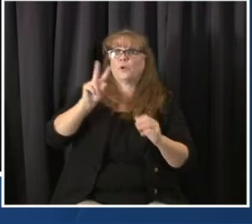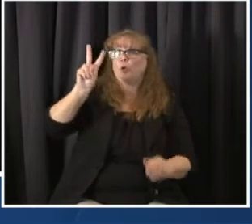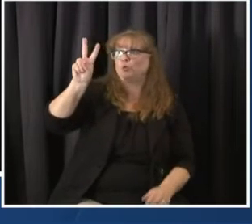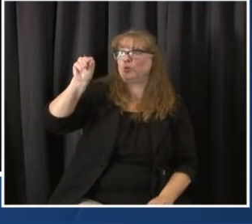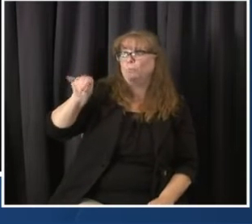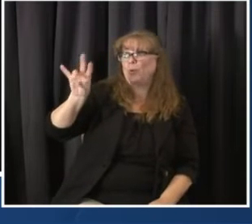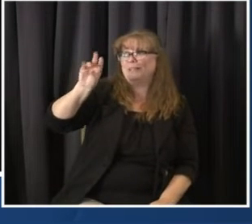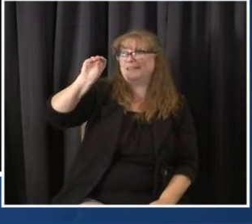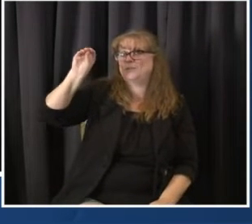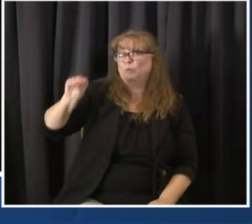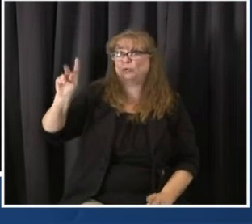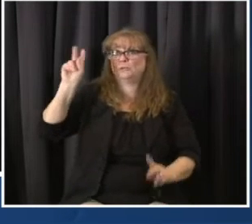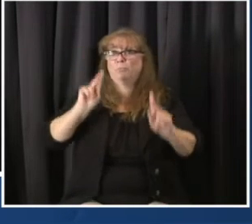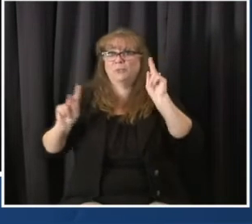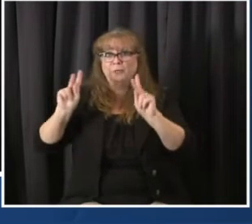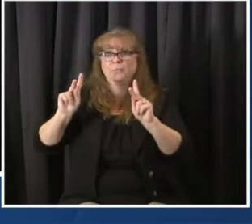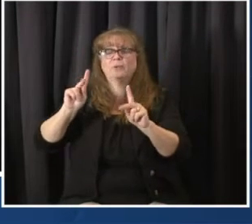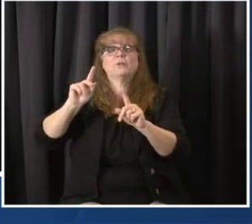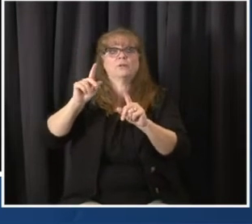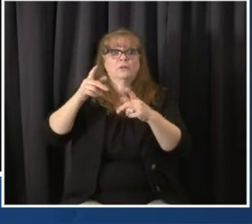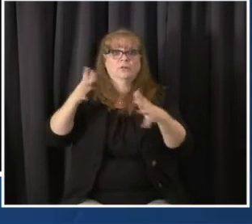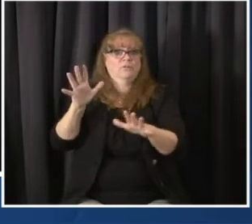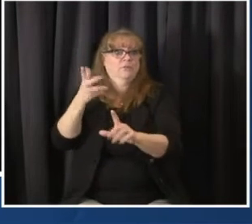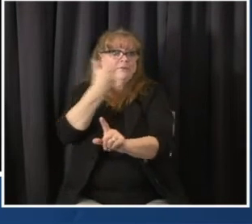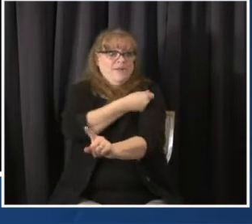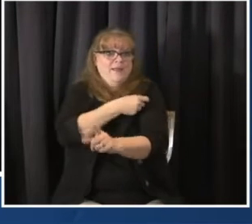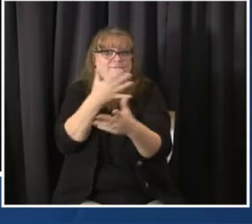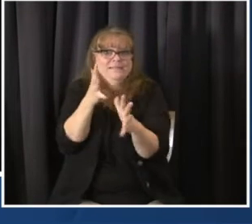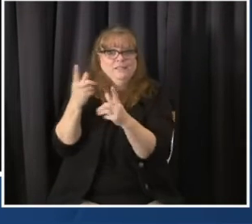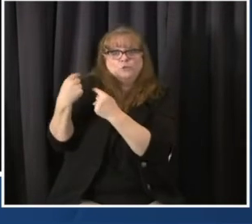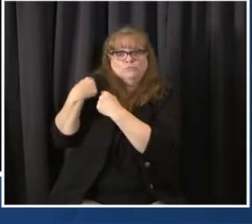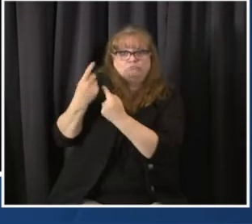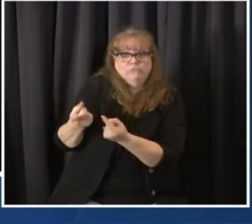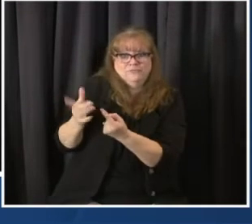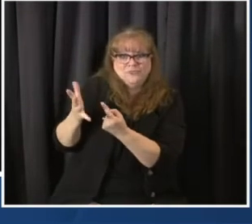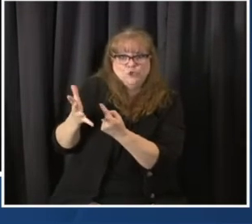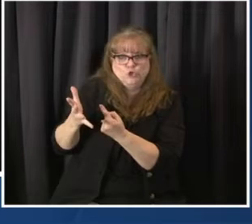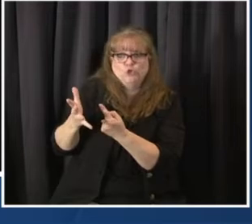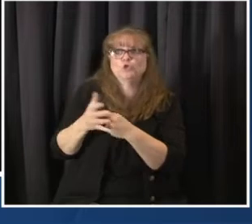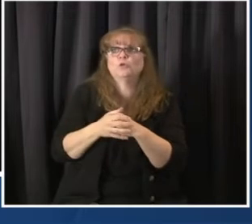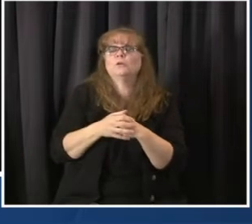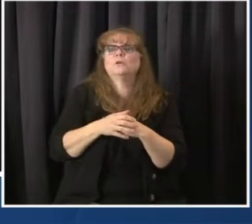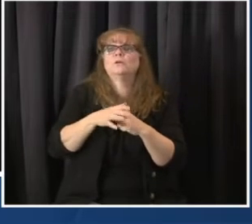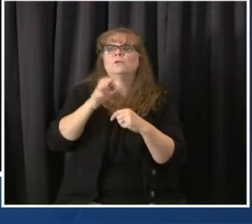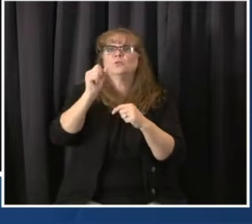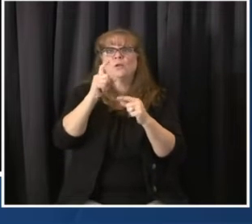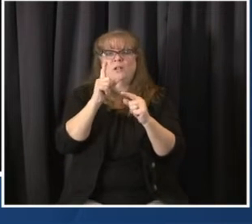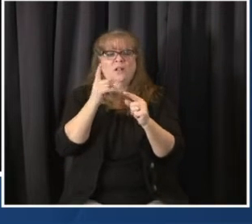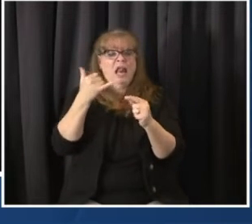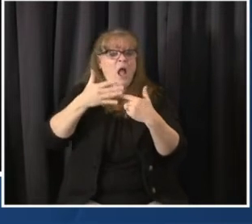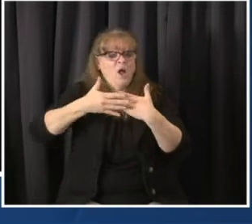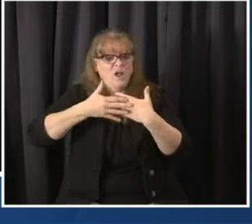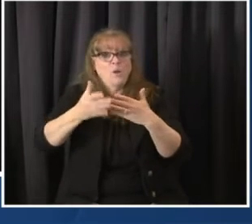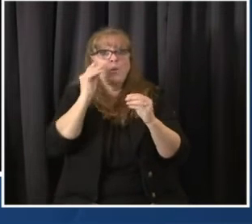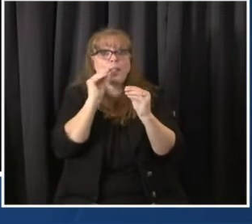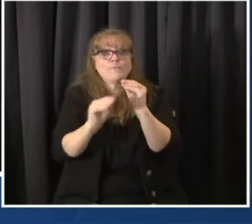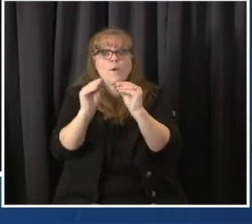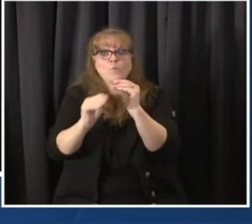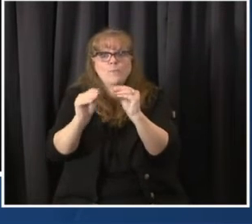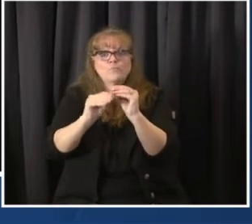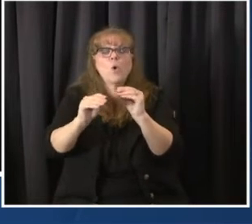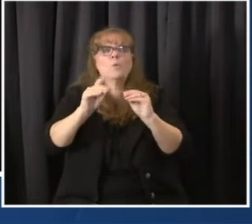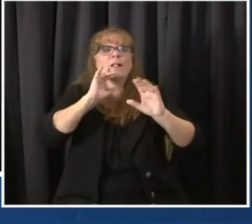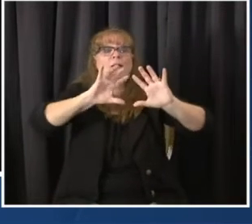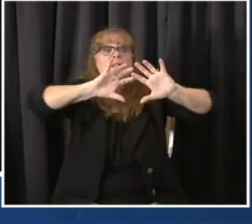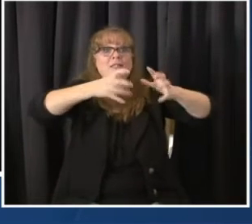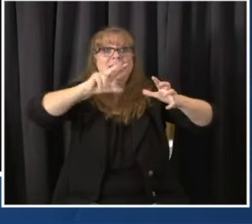protection of the law for after the second vaccine. And only the very first Coloradans that got that vaccine are finally getting the second vaccine. Remember, that's 21 to 28 days